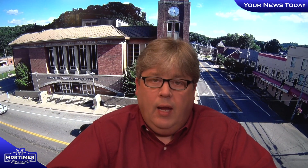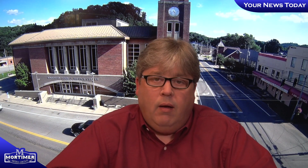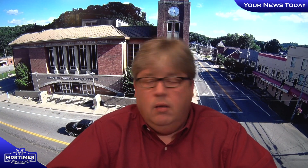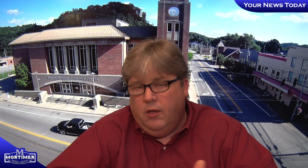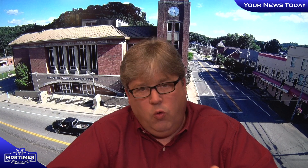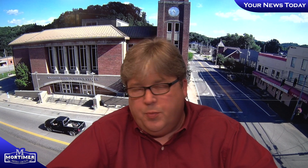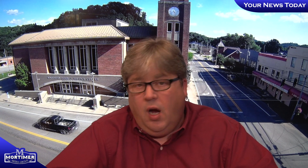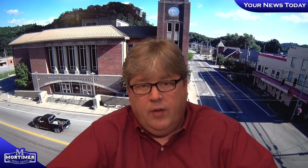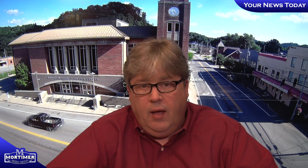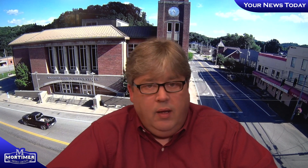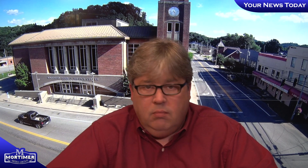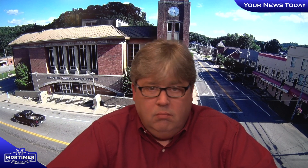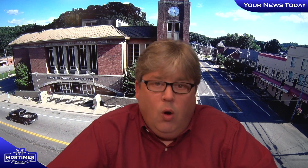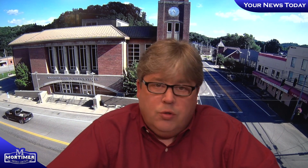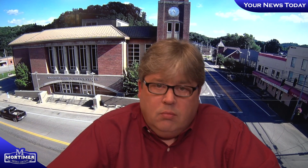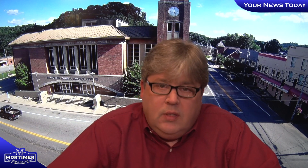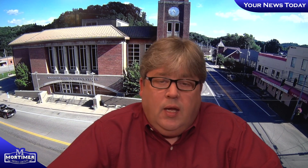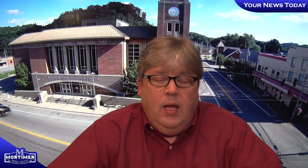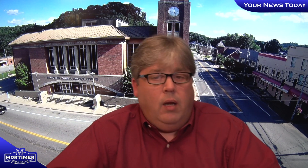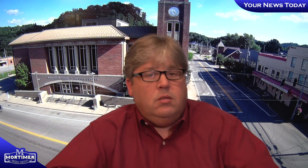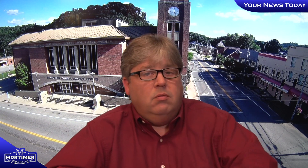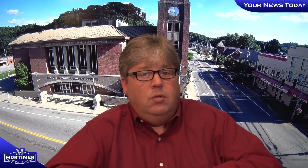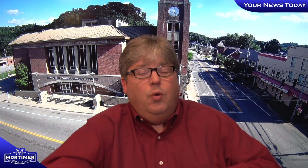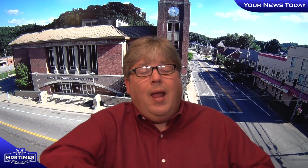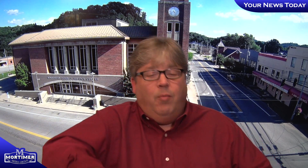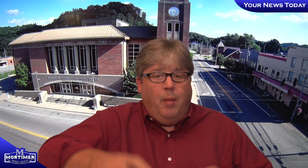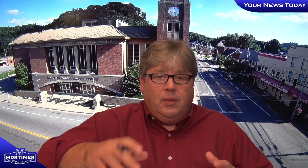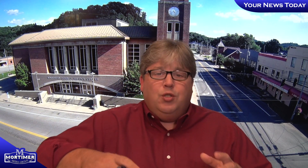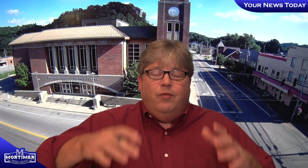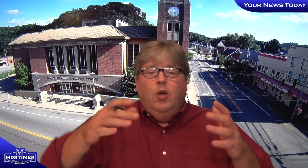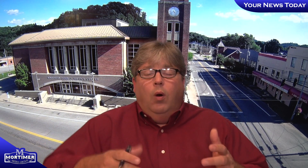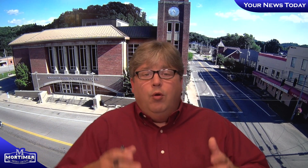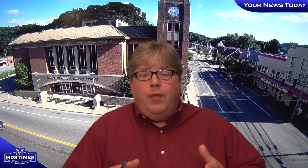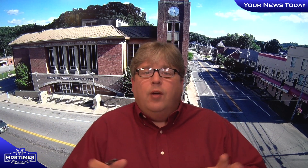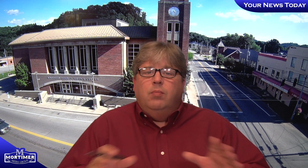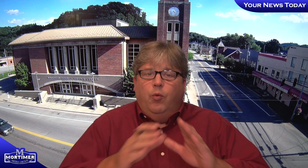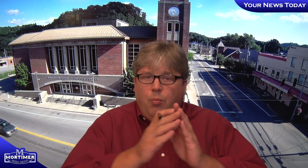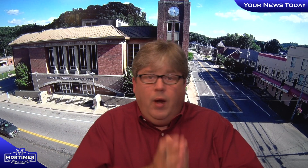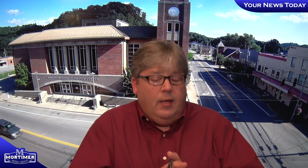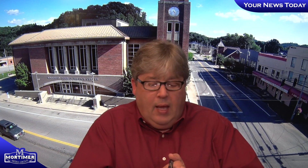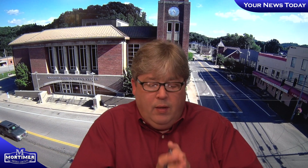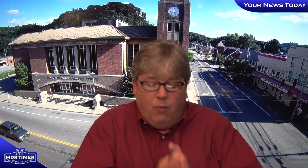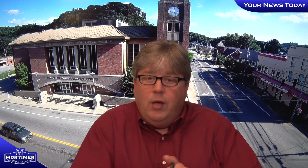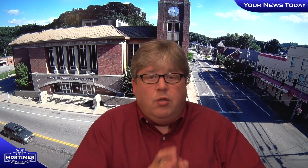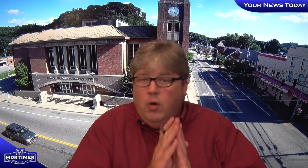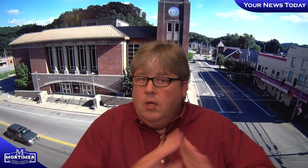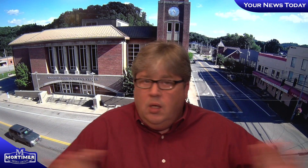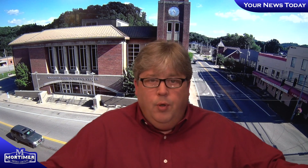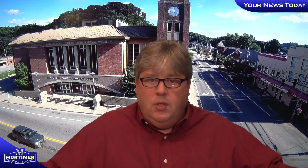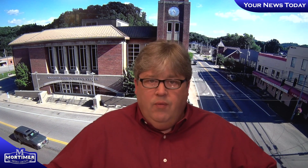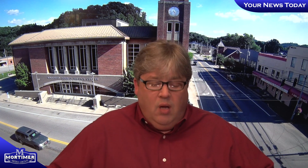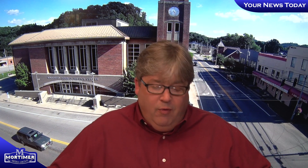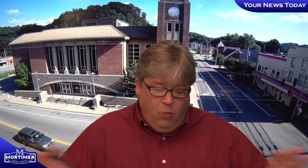every county. Of course, McGoffin County and most Kentucky counties do not have a population of 100,000, but when you break it down to that ratio,